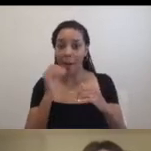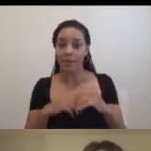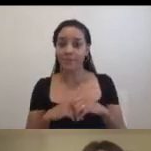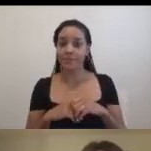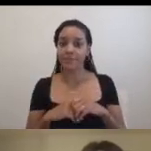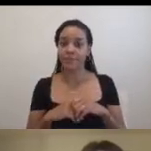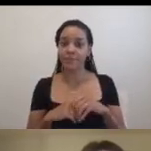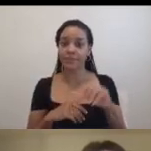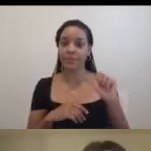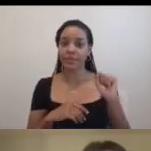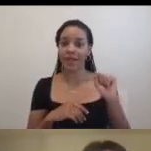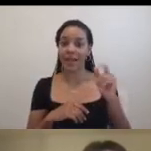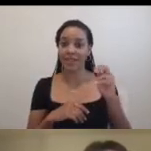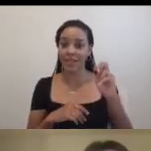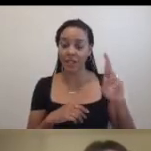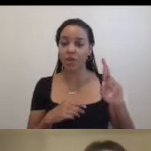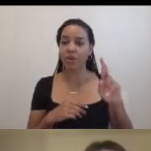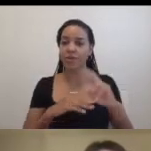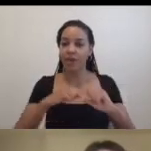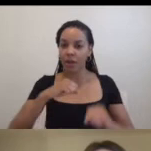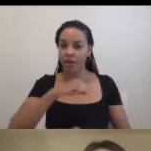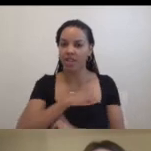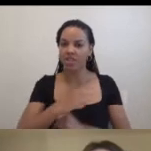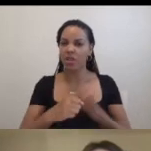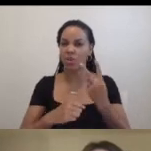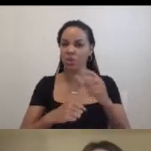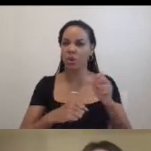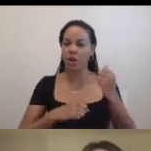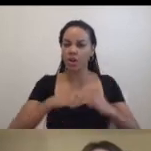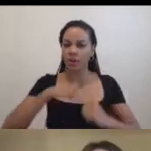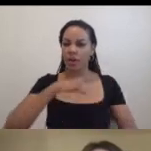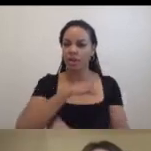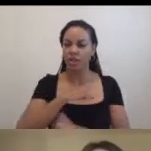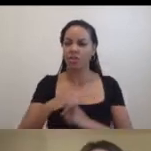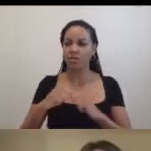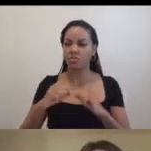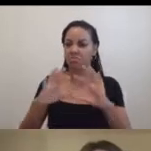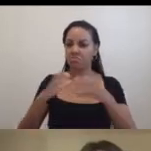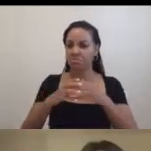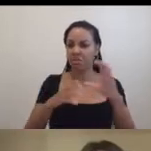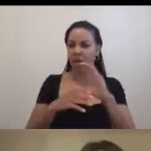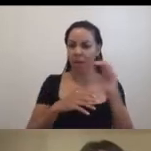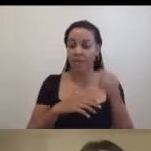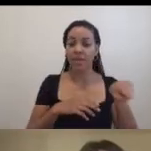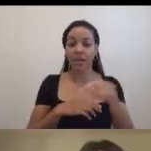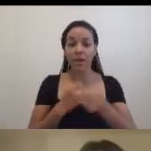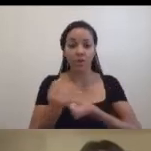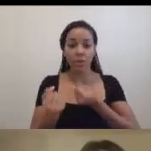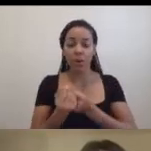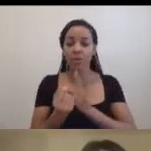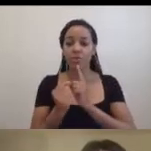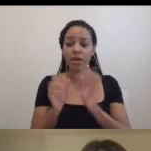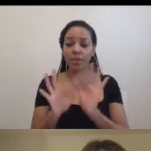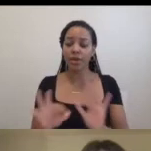Foundation, and Teigar Foundation. And their support has been pivotal in keeping